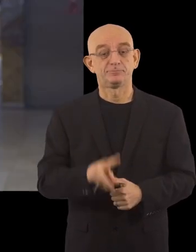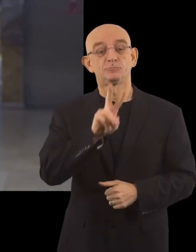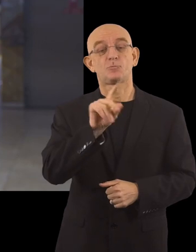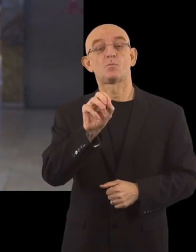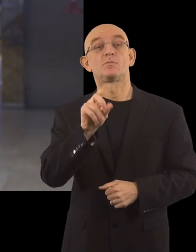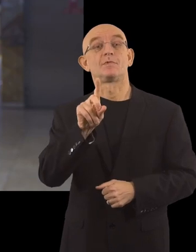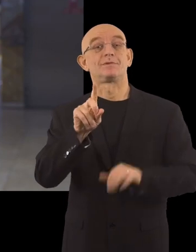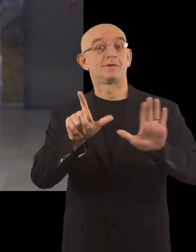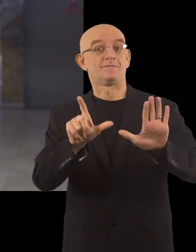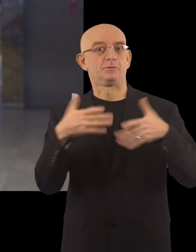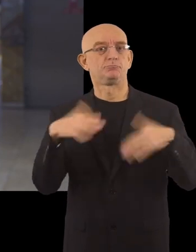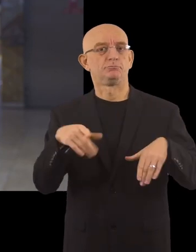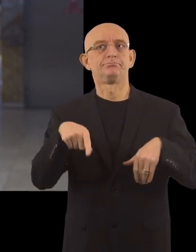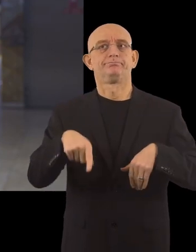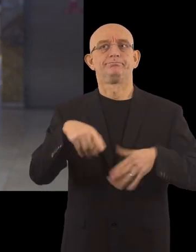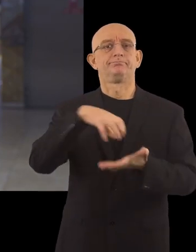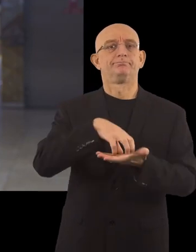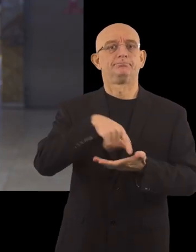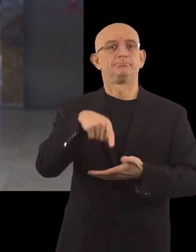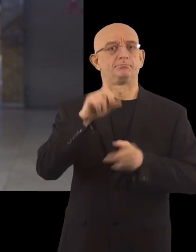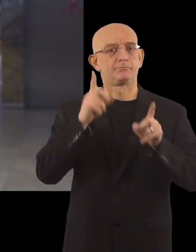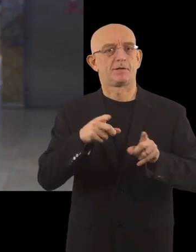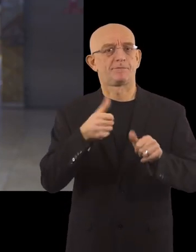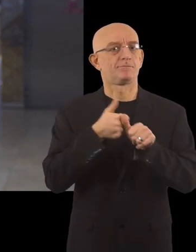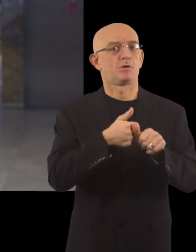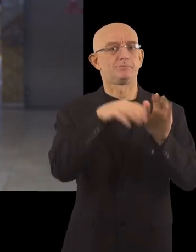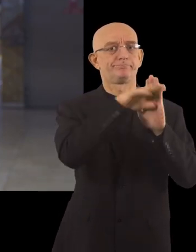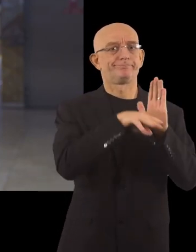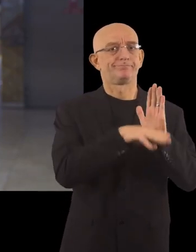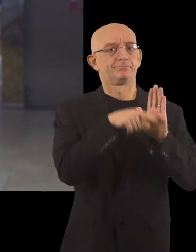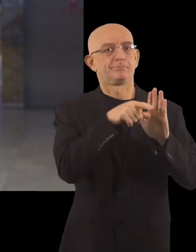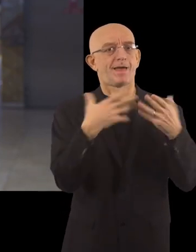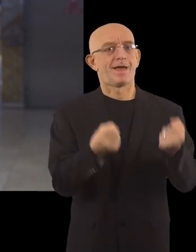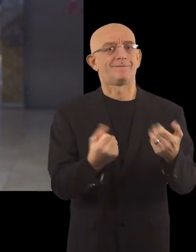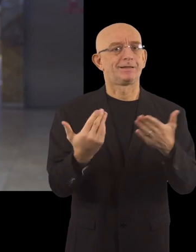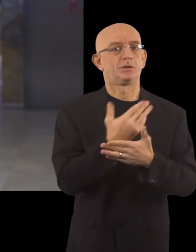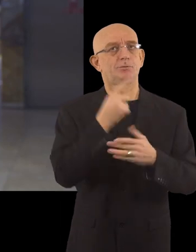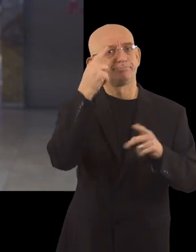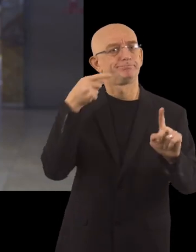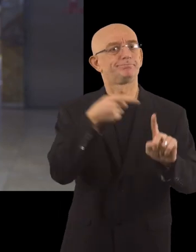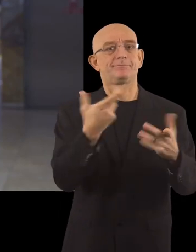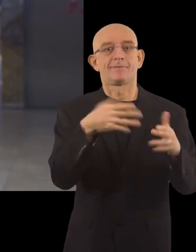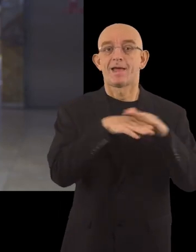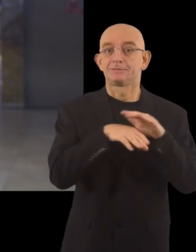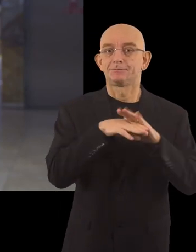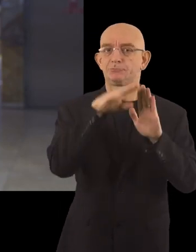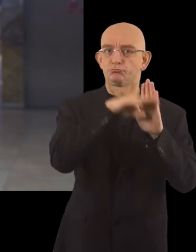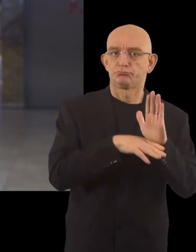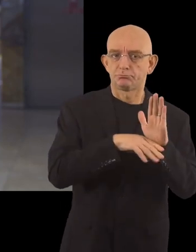In 2017, the city legislated to ensure new infrastructure complies with accessibility standards.